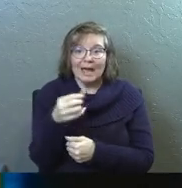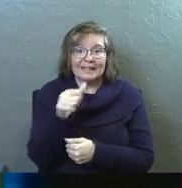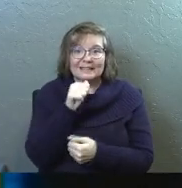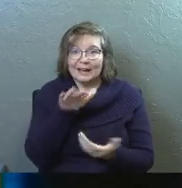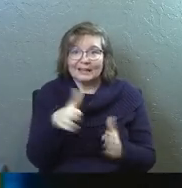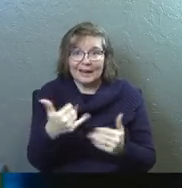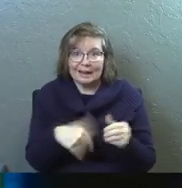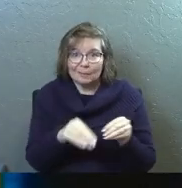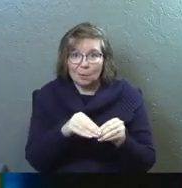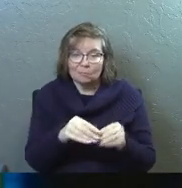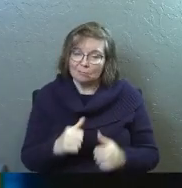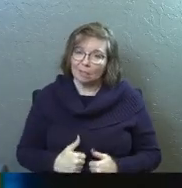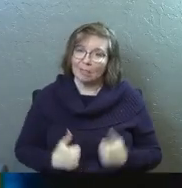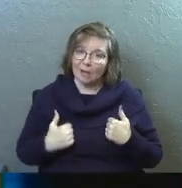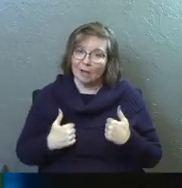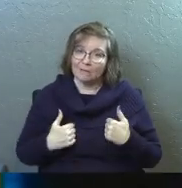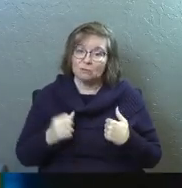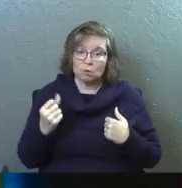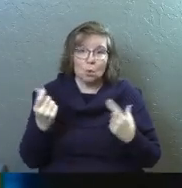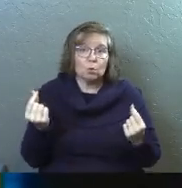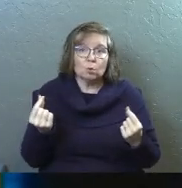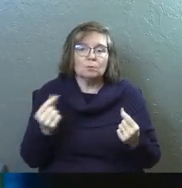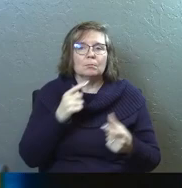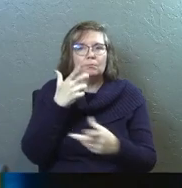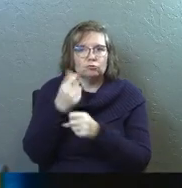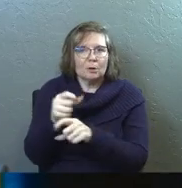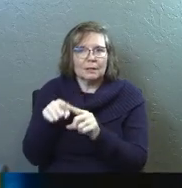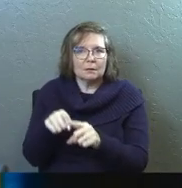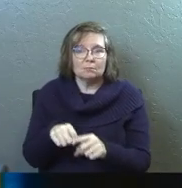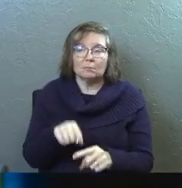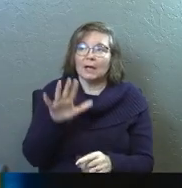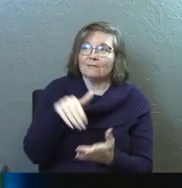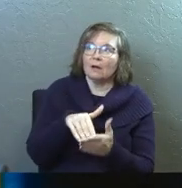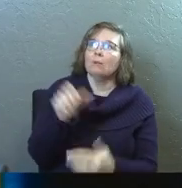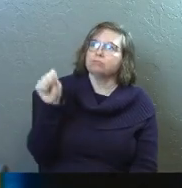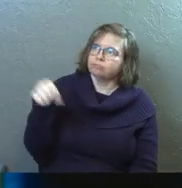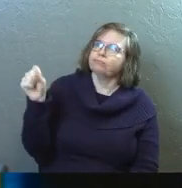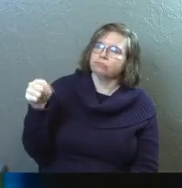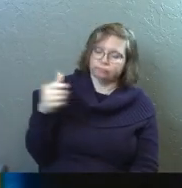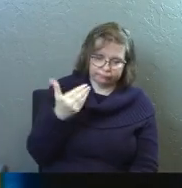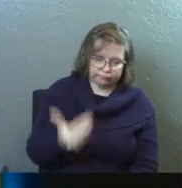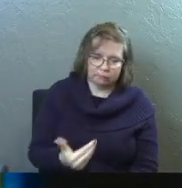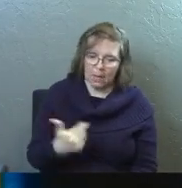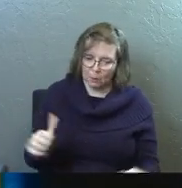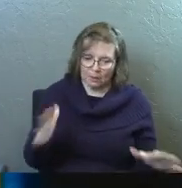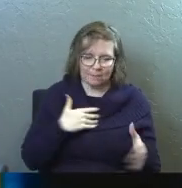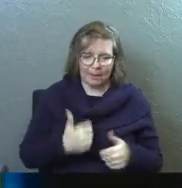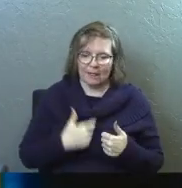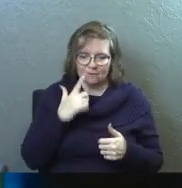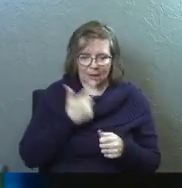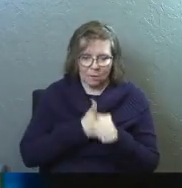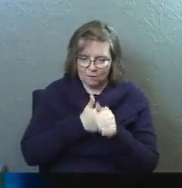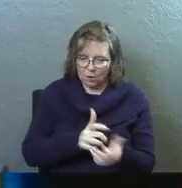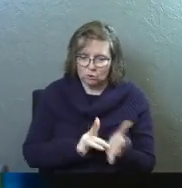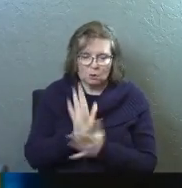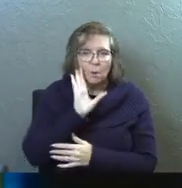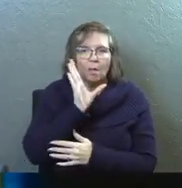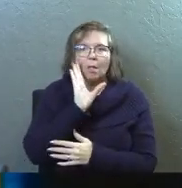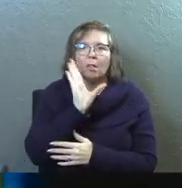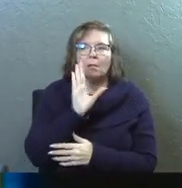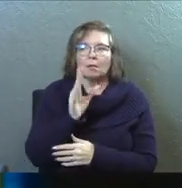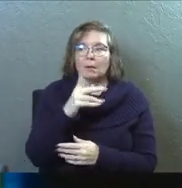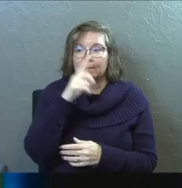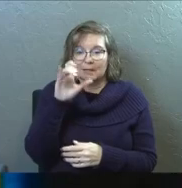in him, to sort of paraphrase. And 5,000 people are like, absolutely. Like, I will give up my life for that. And I will follow Jesus